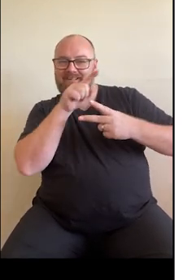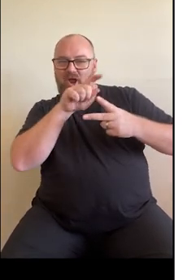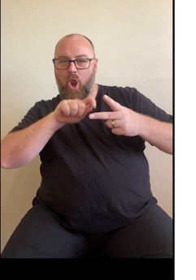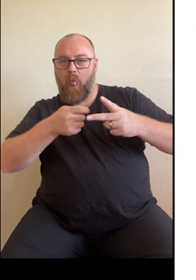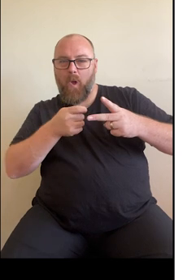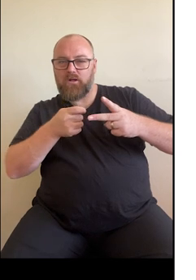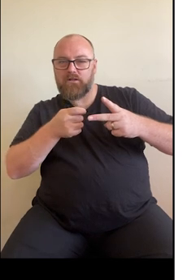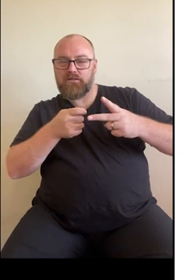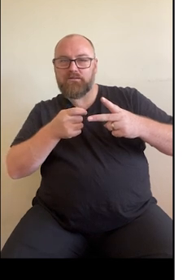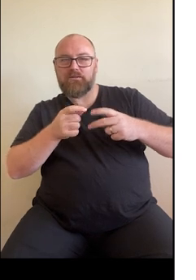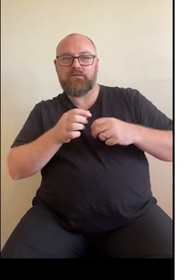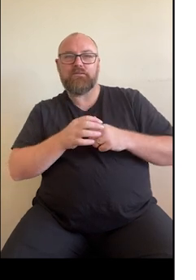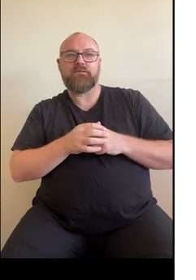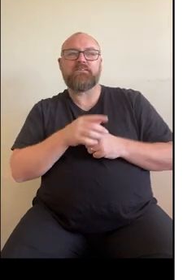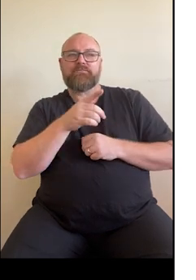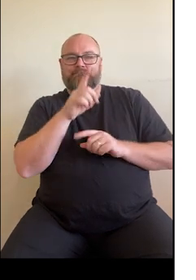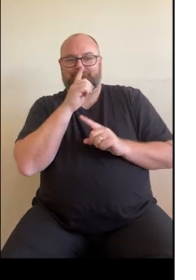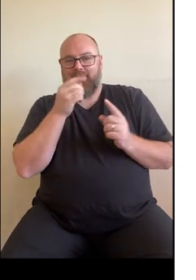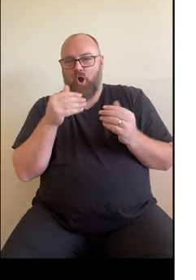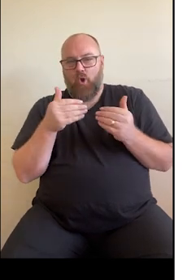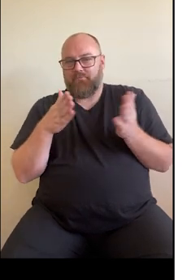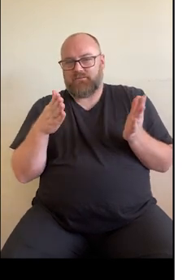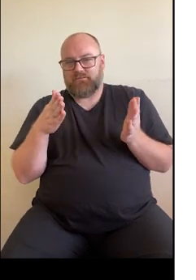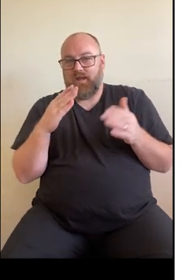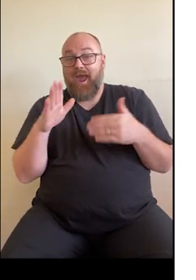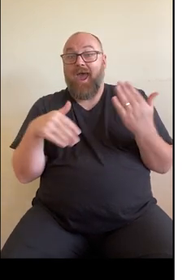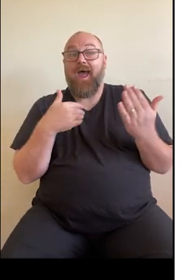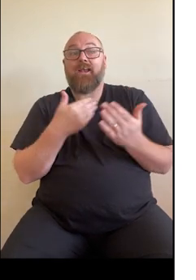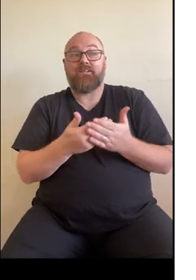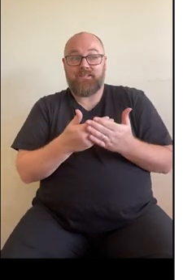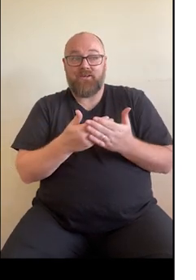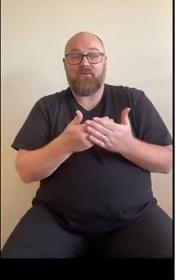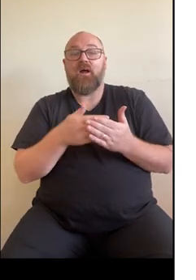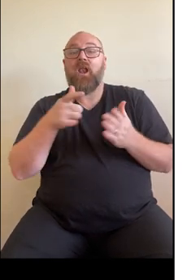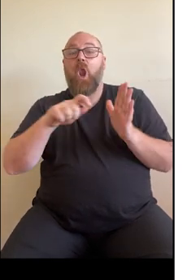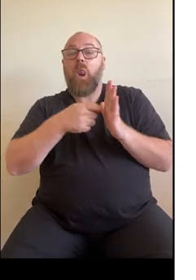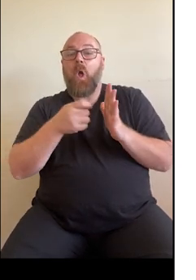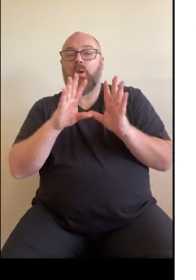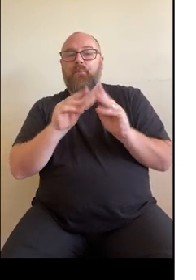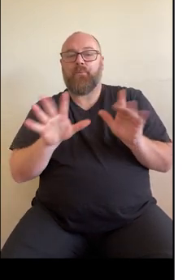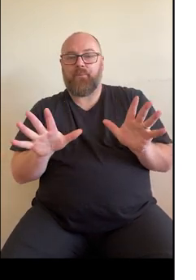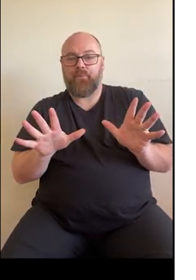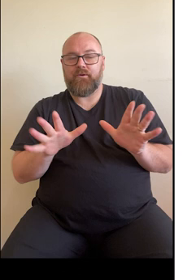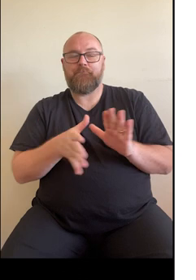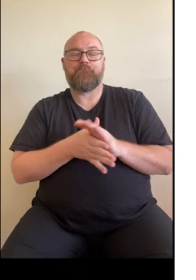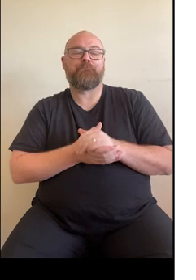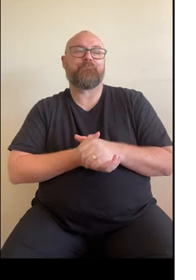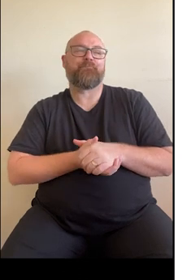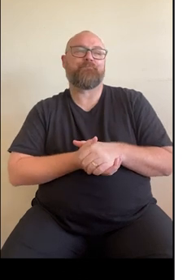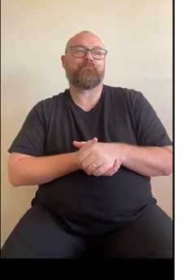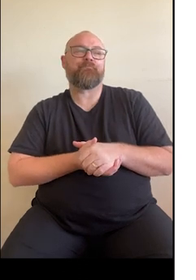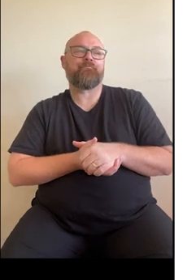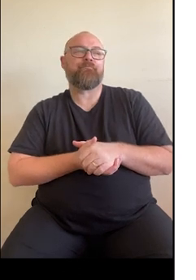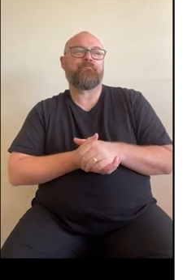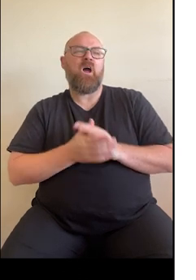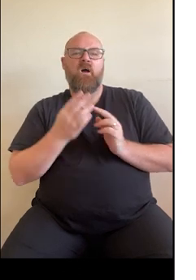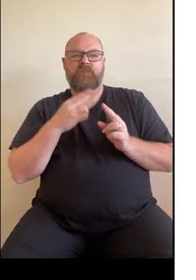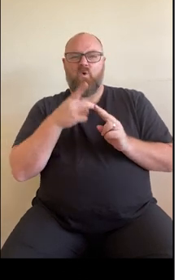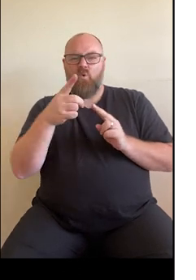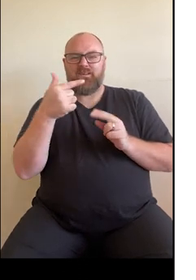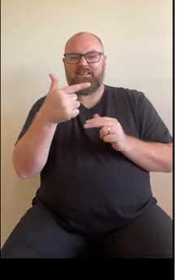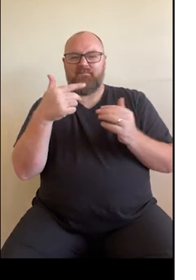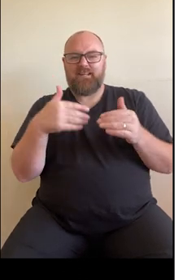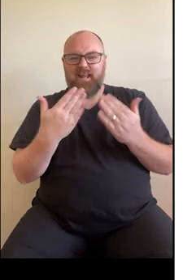but you won't be able to open the document until this little lock disappears. So for that seven day period,